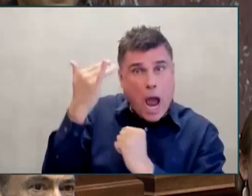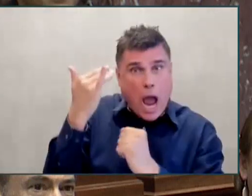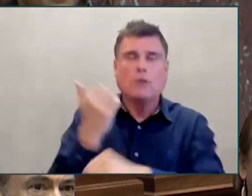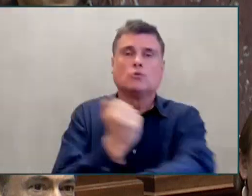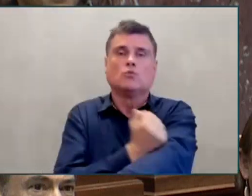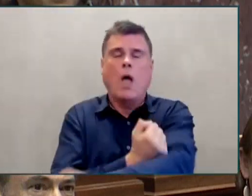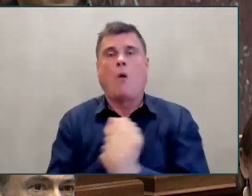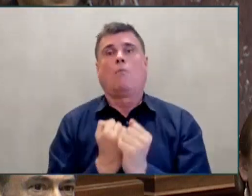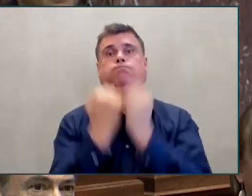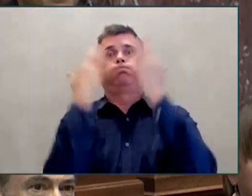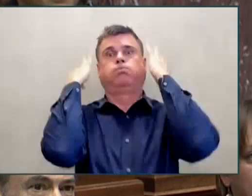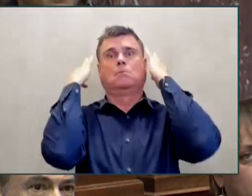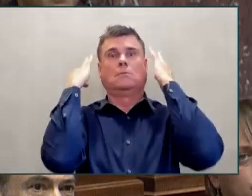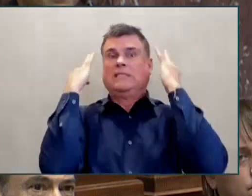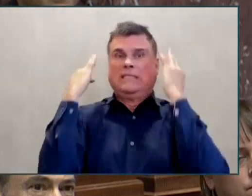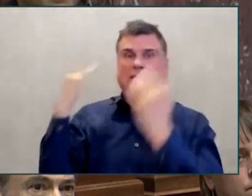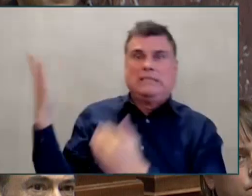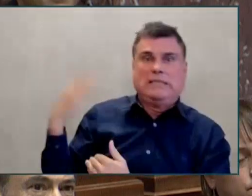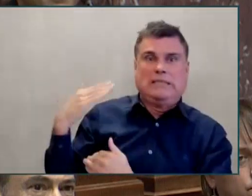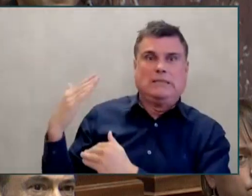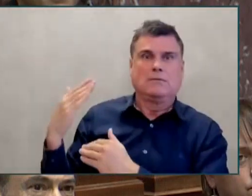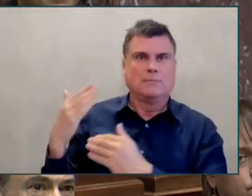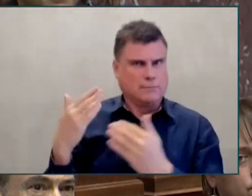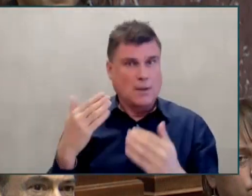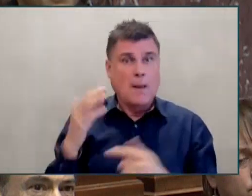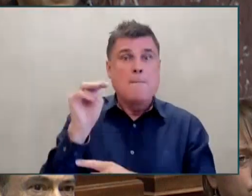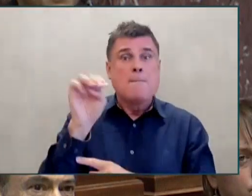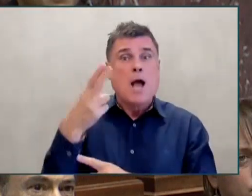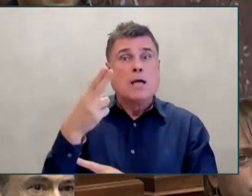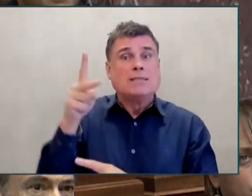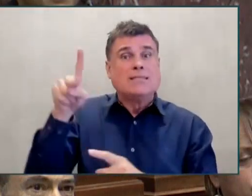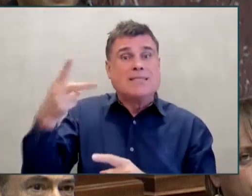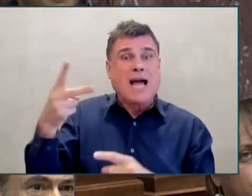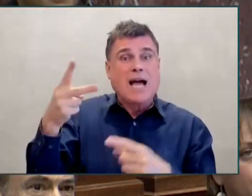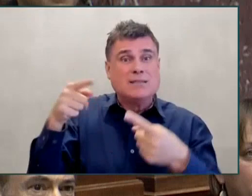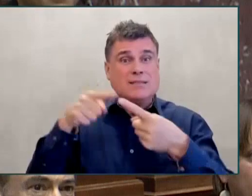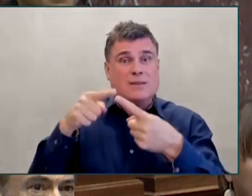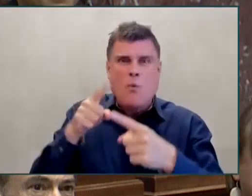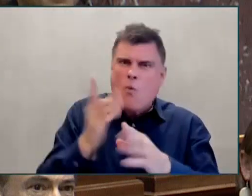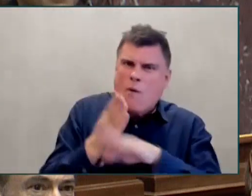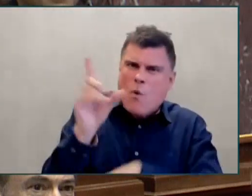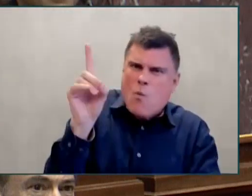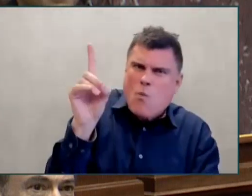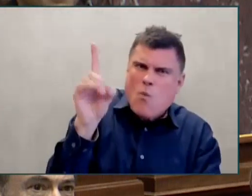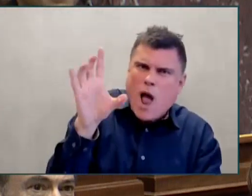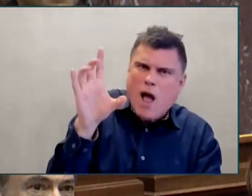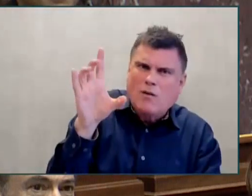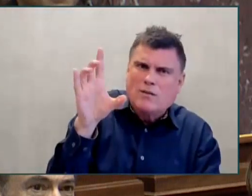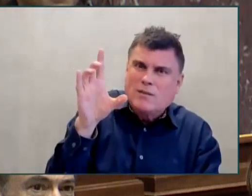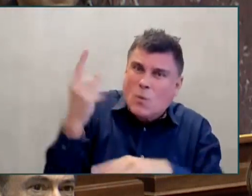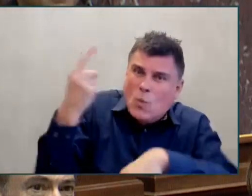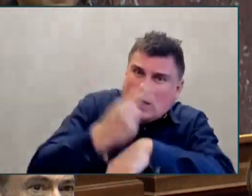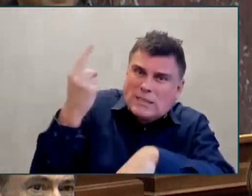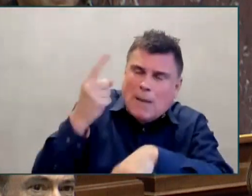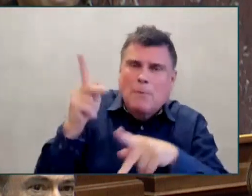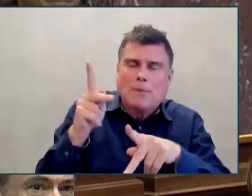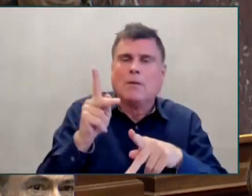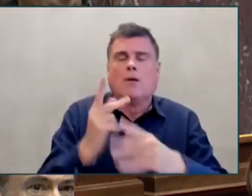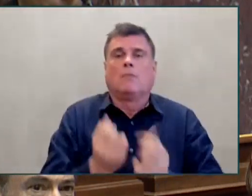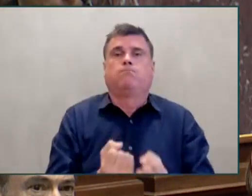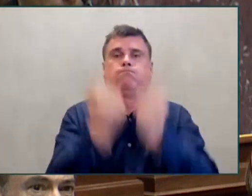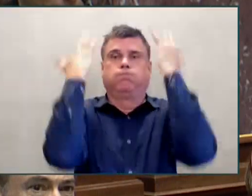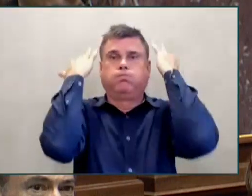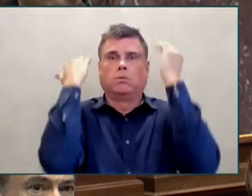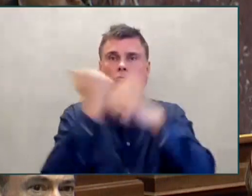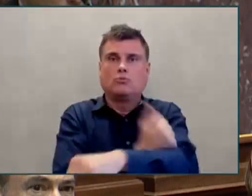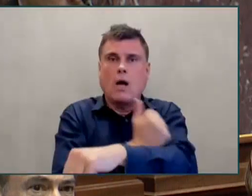of 100-plus overdoses. Honourable Speaker, behind every single one of those numbers is a loved one.